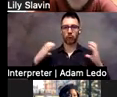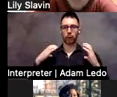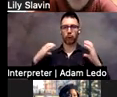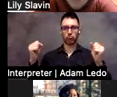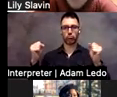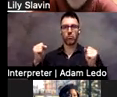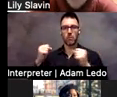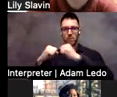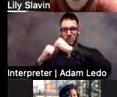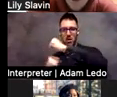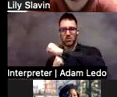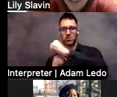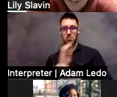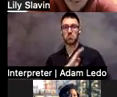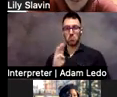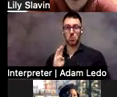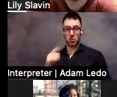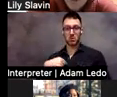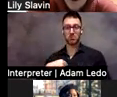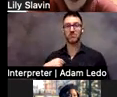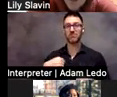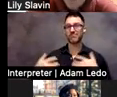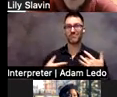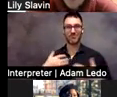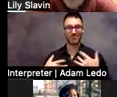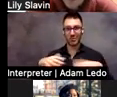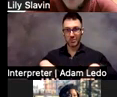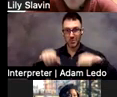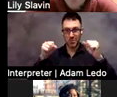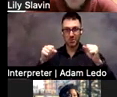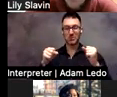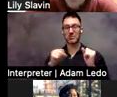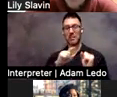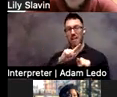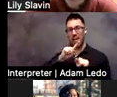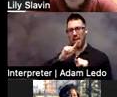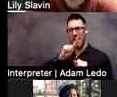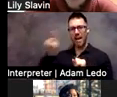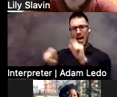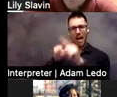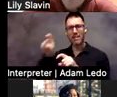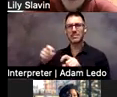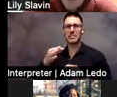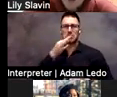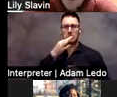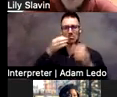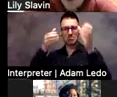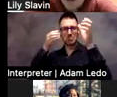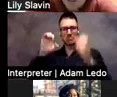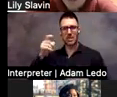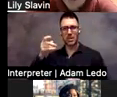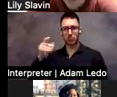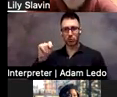and I'm excited to be hosting one of our Ask the Experts sessions tonight with Dr.